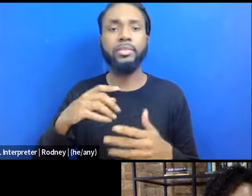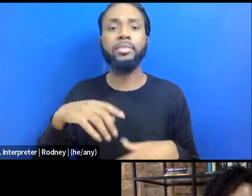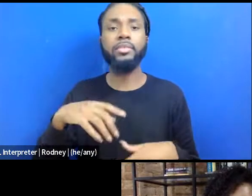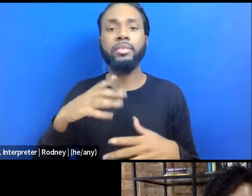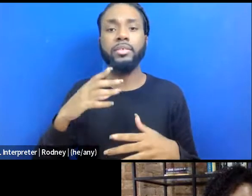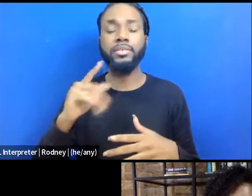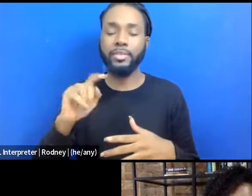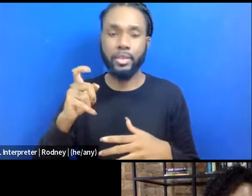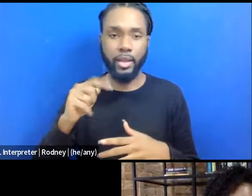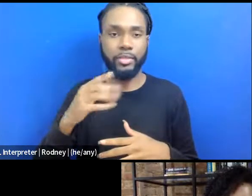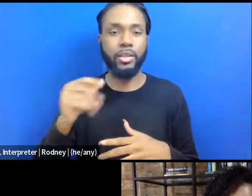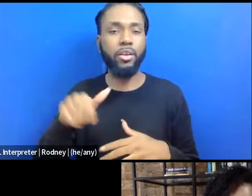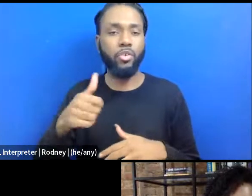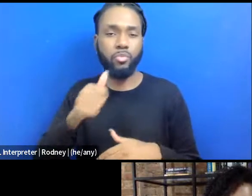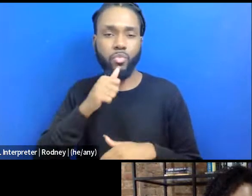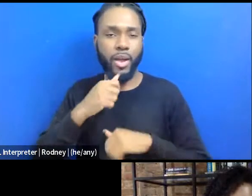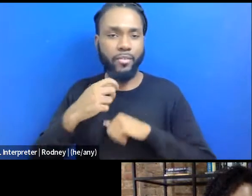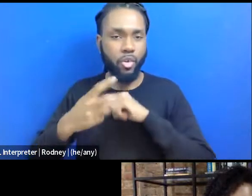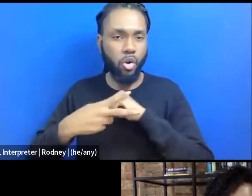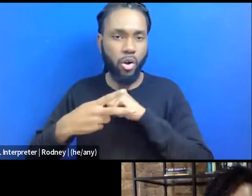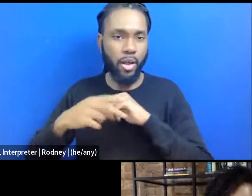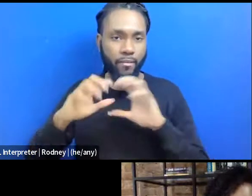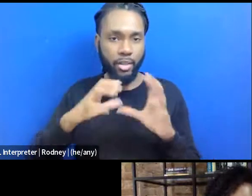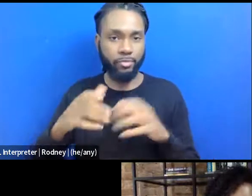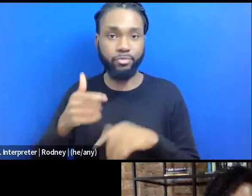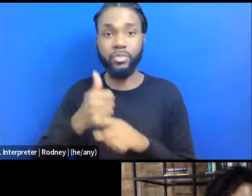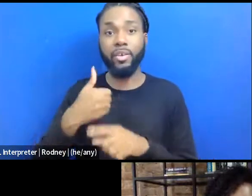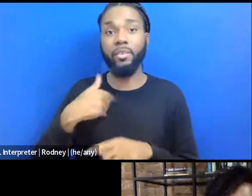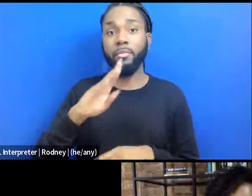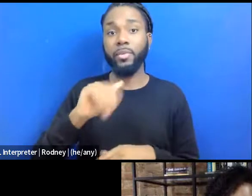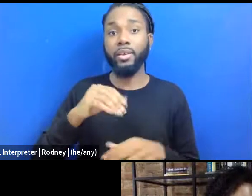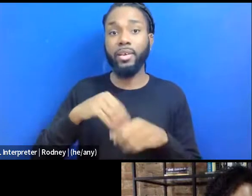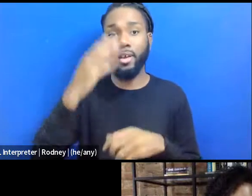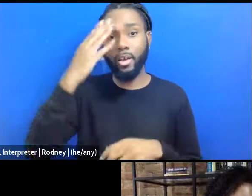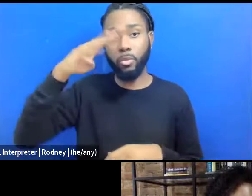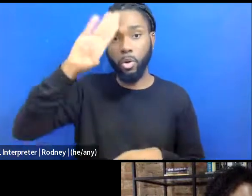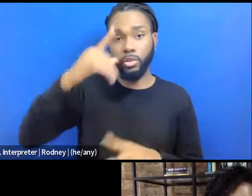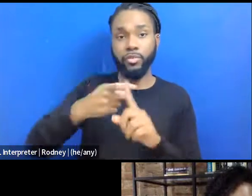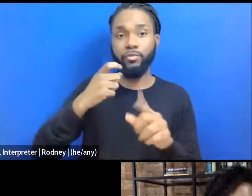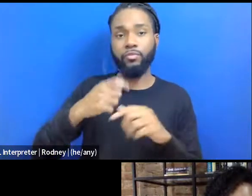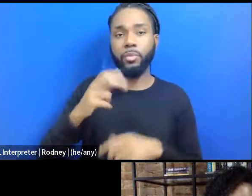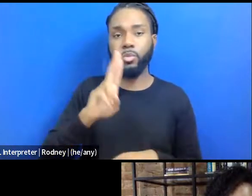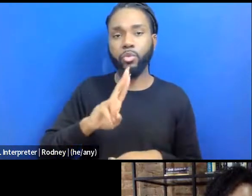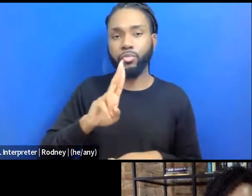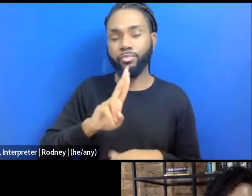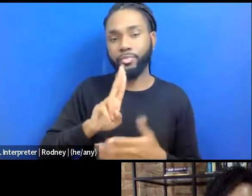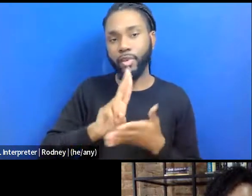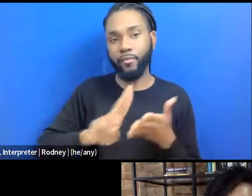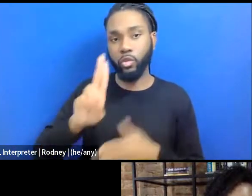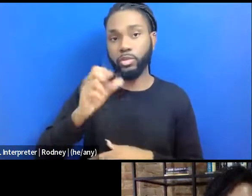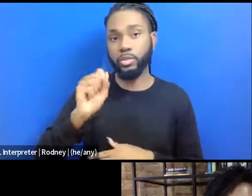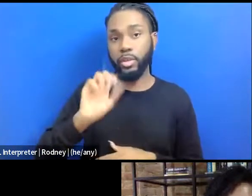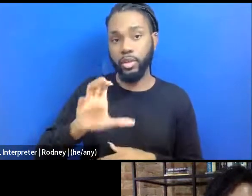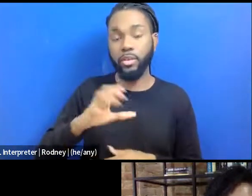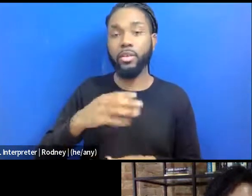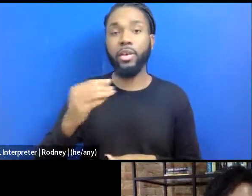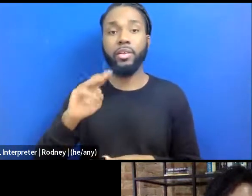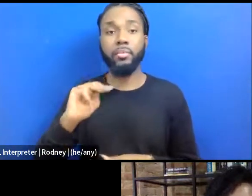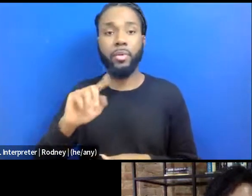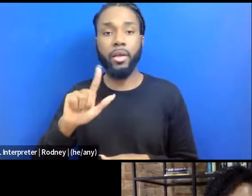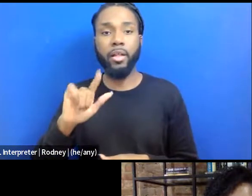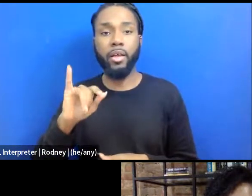archival collections. You hold a B.A. You in anthropology from the University of South Carolina, an MLIS